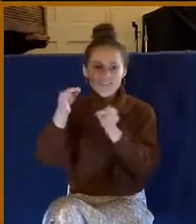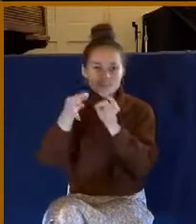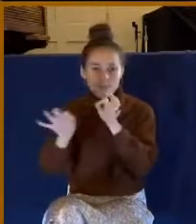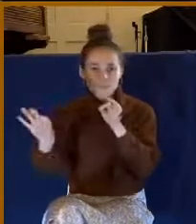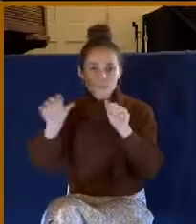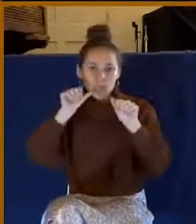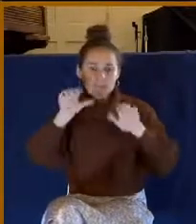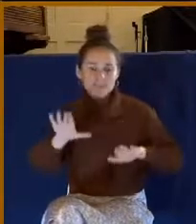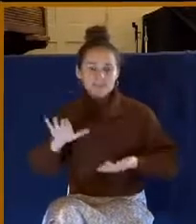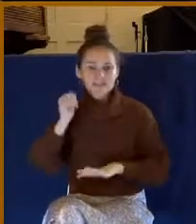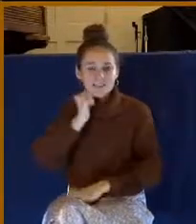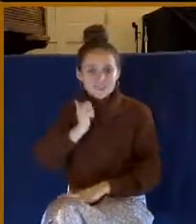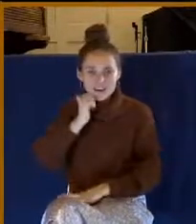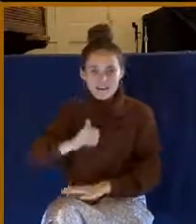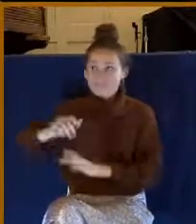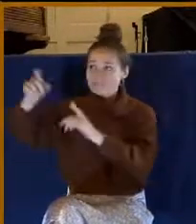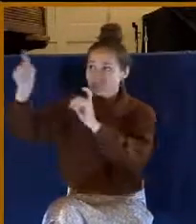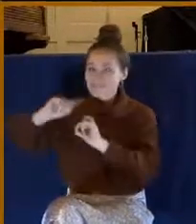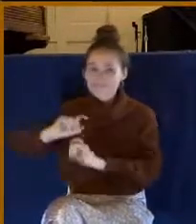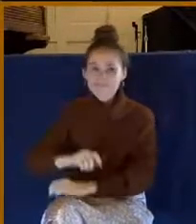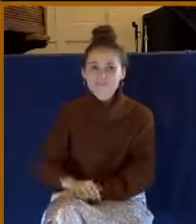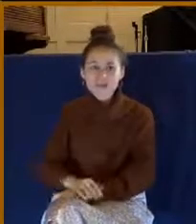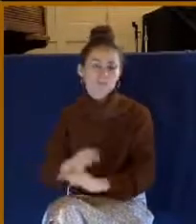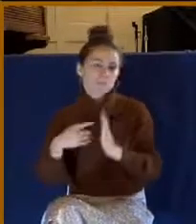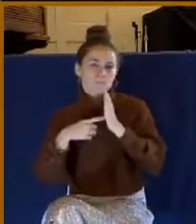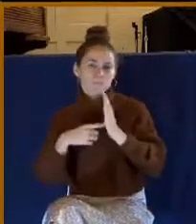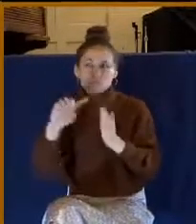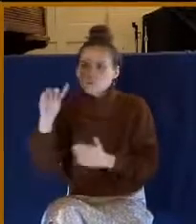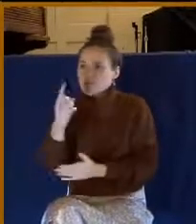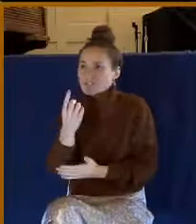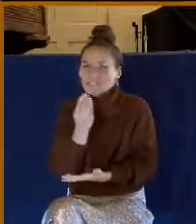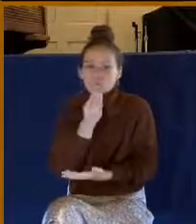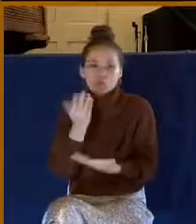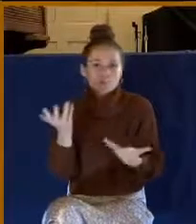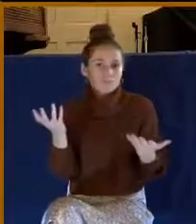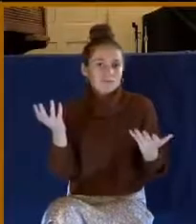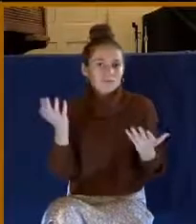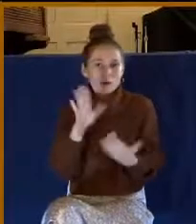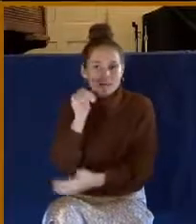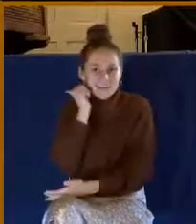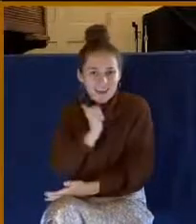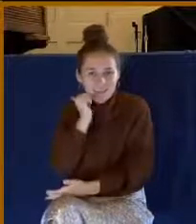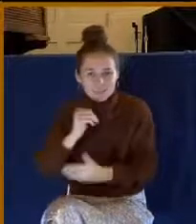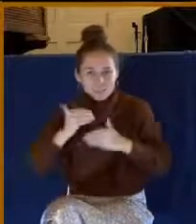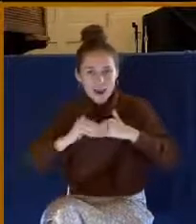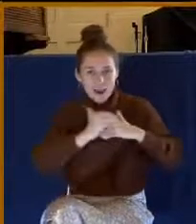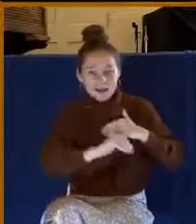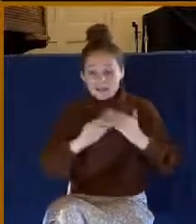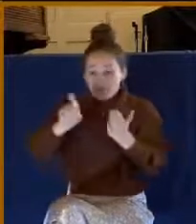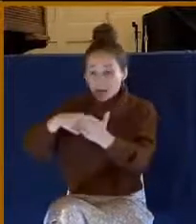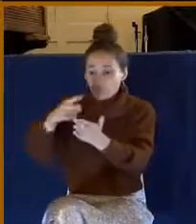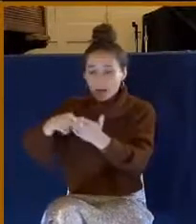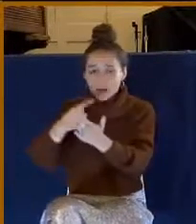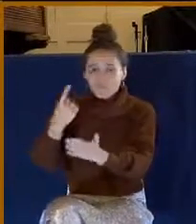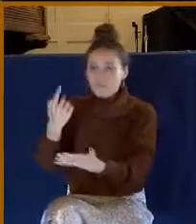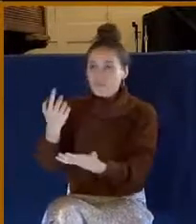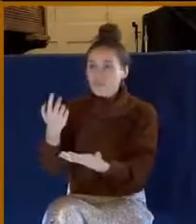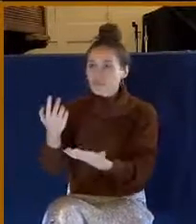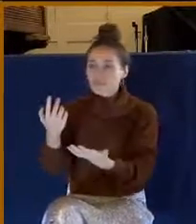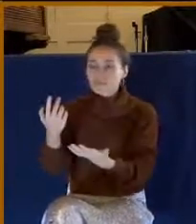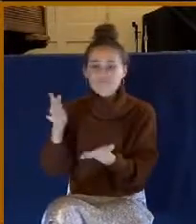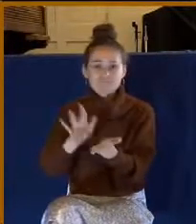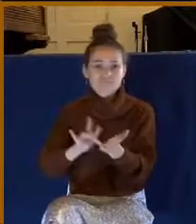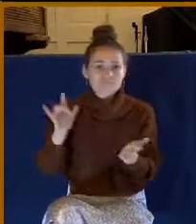he bestows upon us? For example, just food, just for your daily bread. Sometimes we just take it for granted